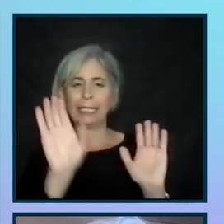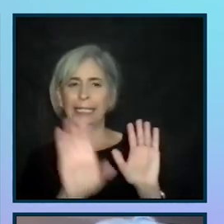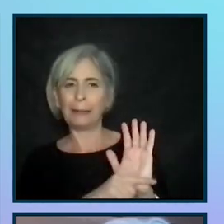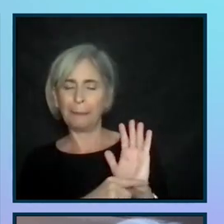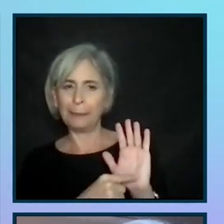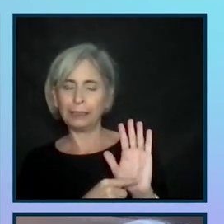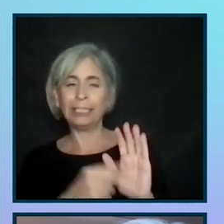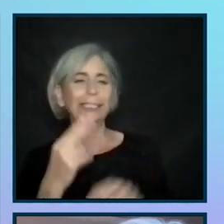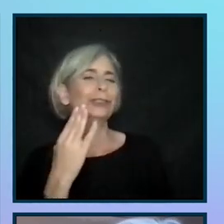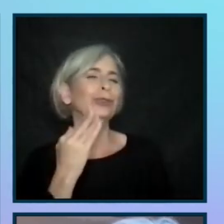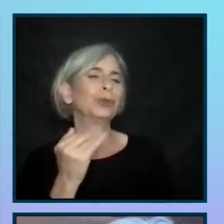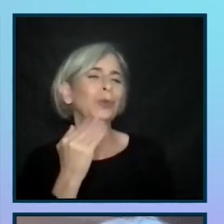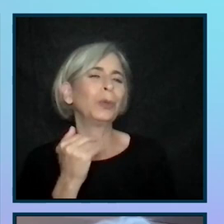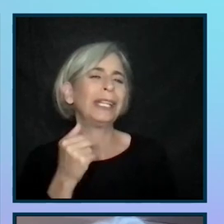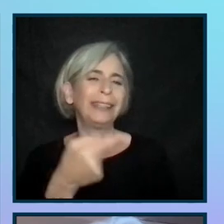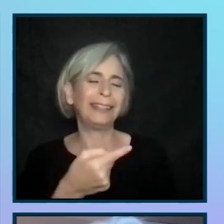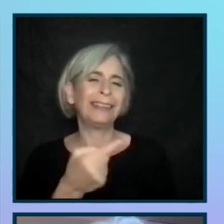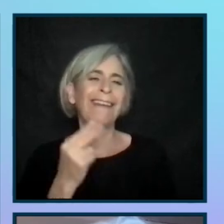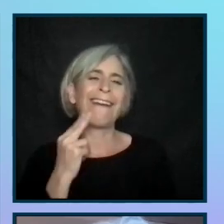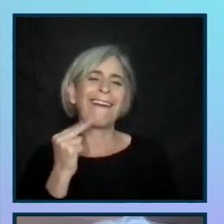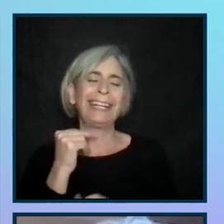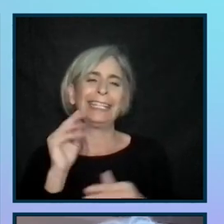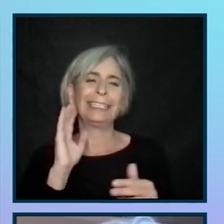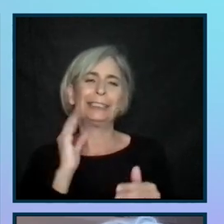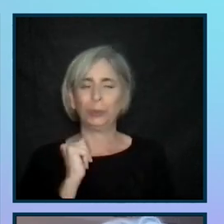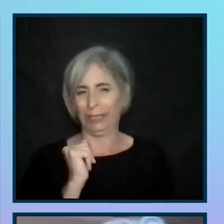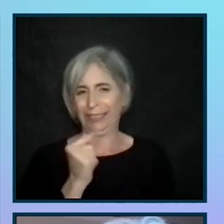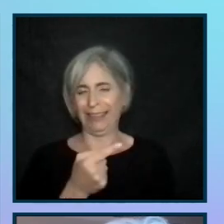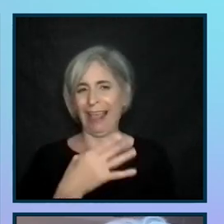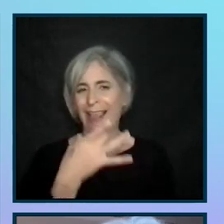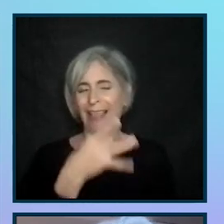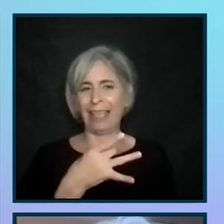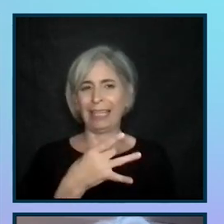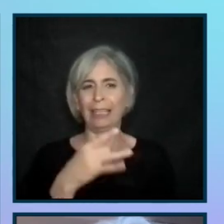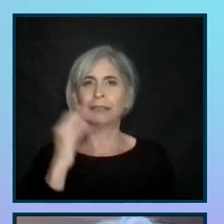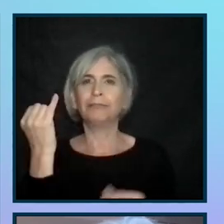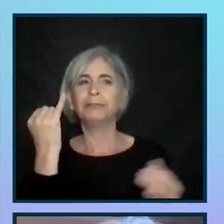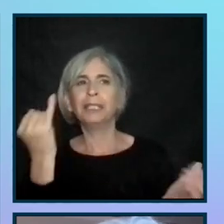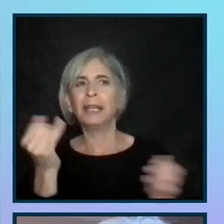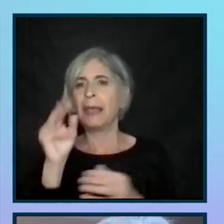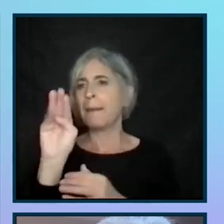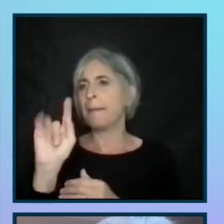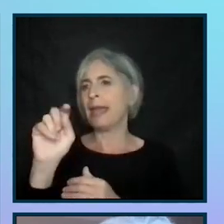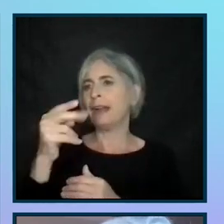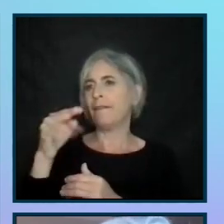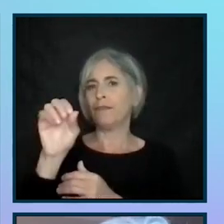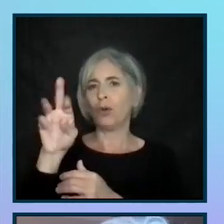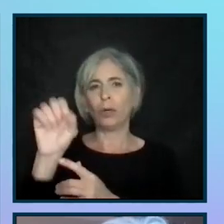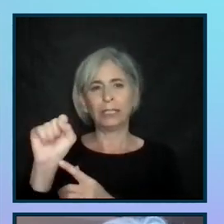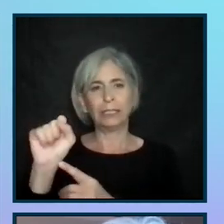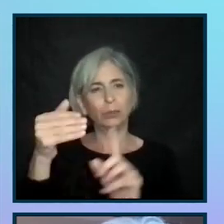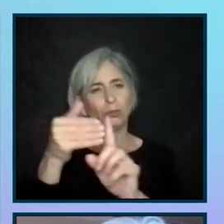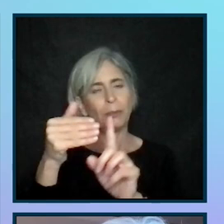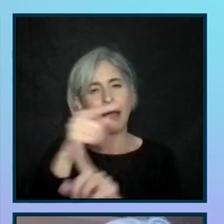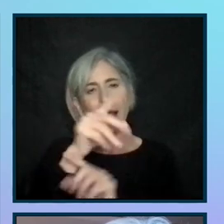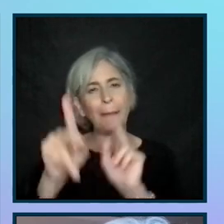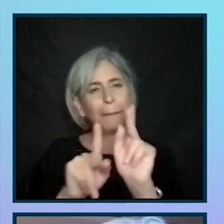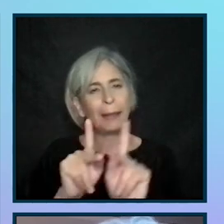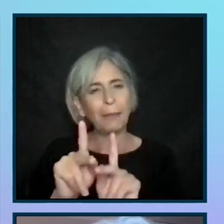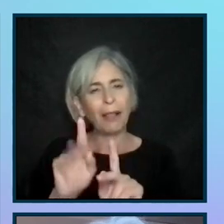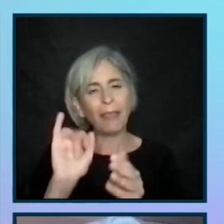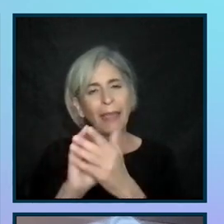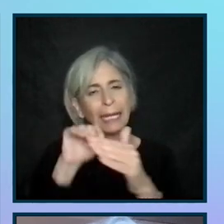honeycomb is sweet. Those of you who have heard me speak before know that I really like imagery and metaphors that remind people that